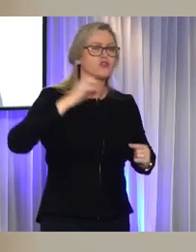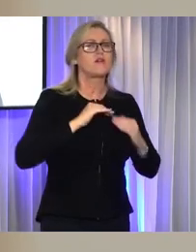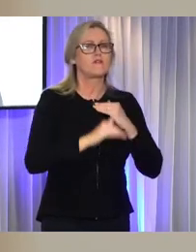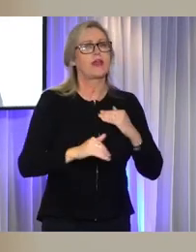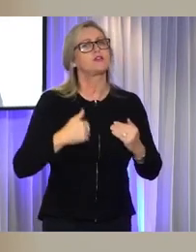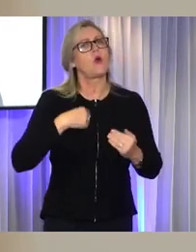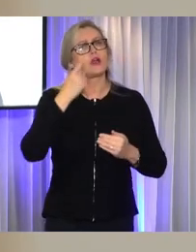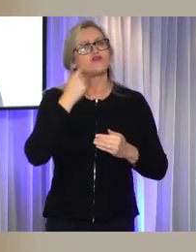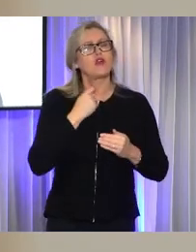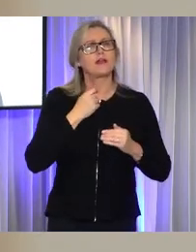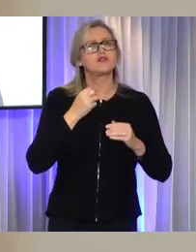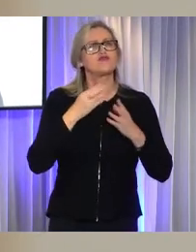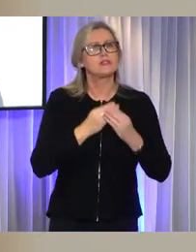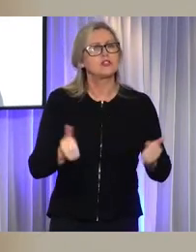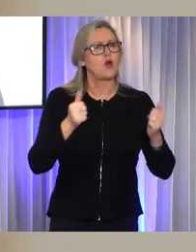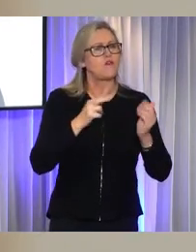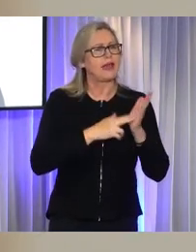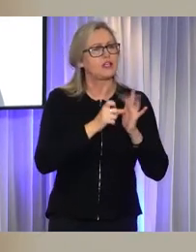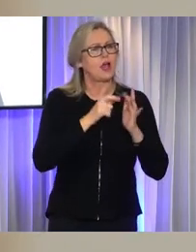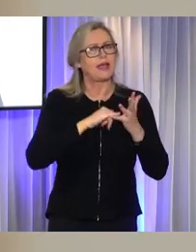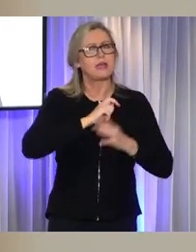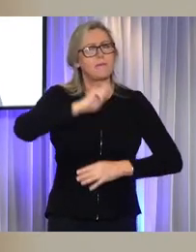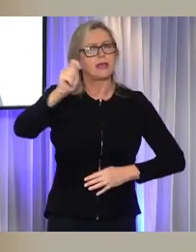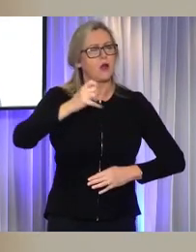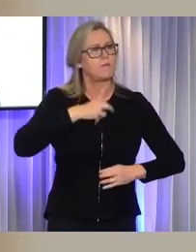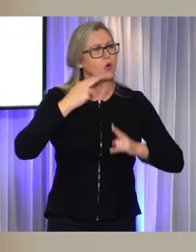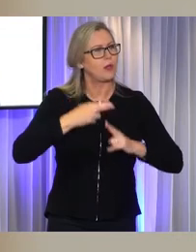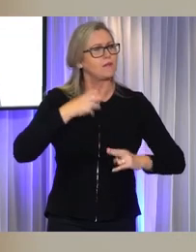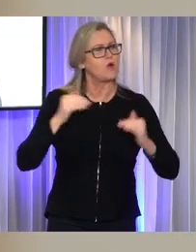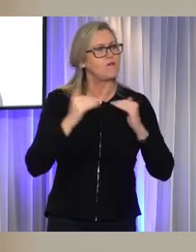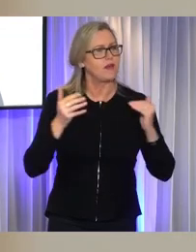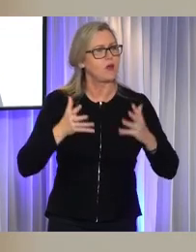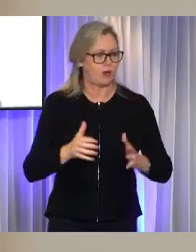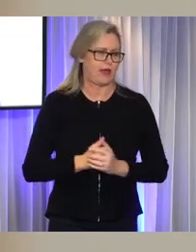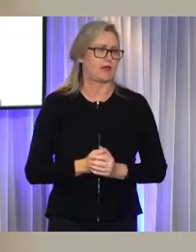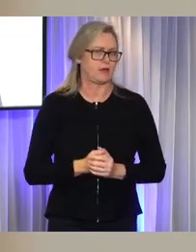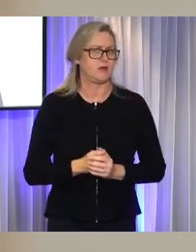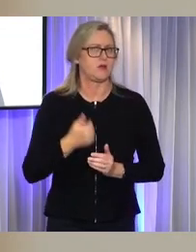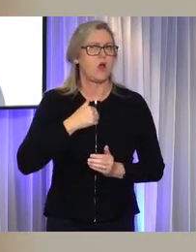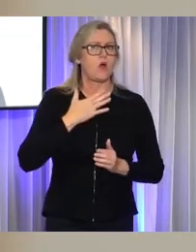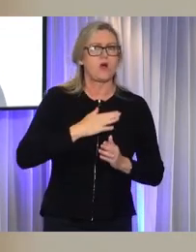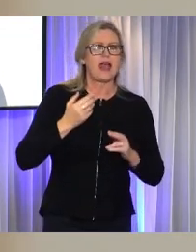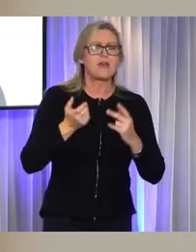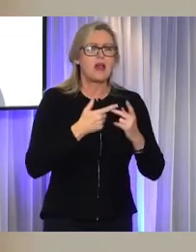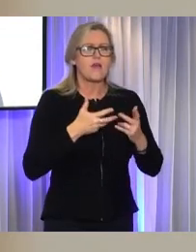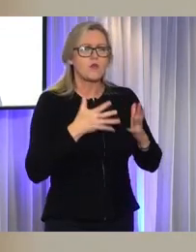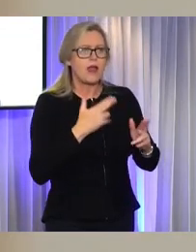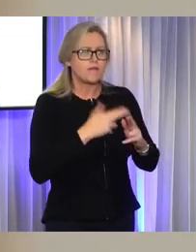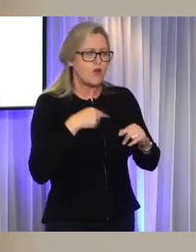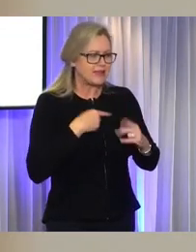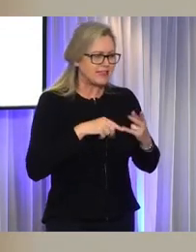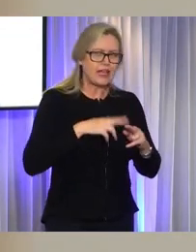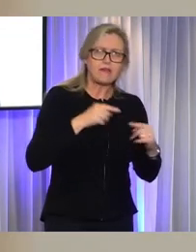NDIS appeals more quickly and fairly, delivering on Labor's election commitment to have an alternative dispute resolution pathway for the